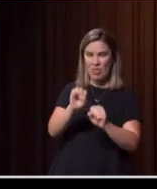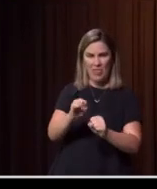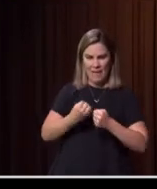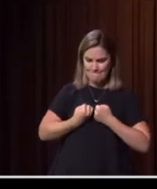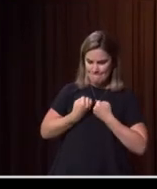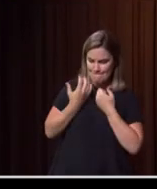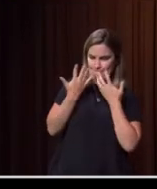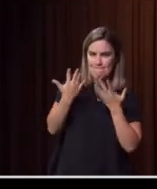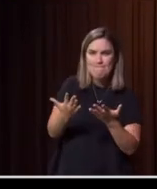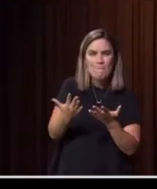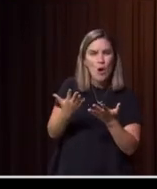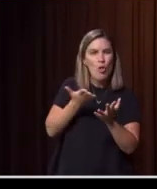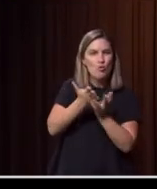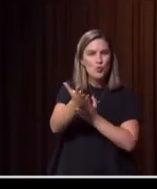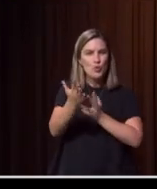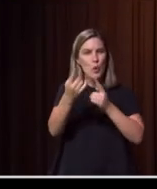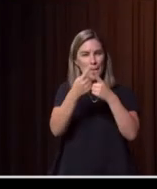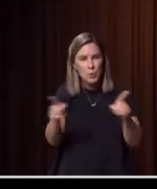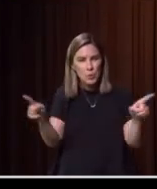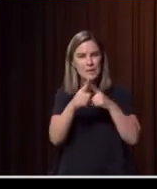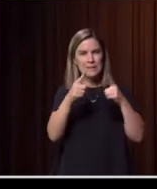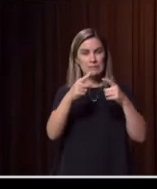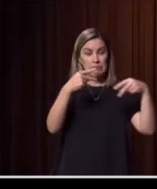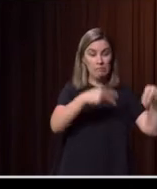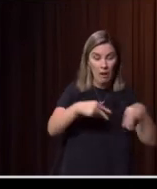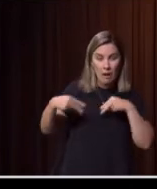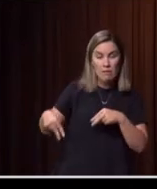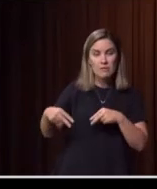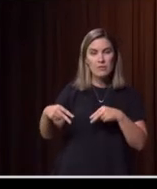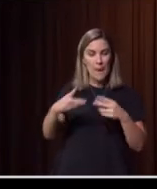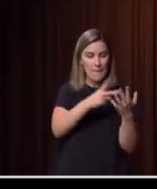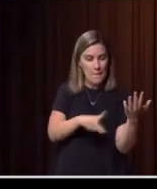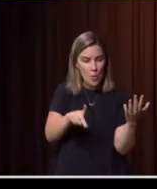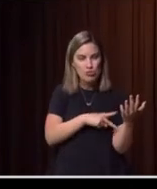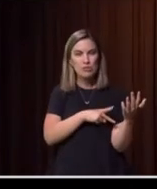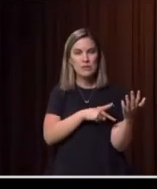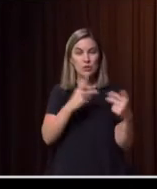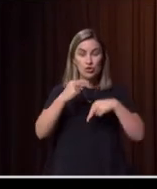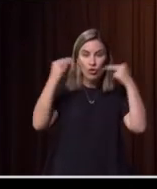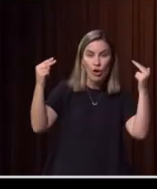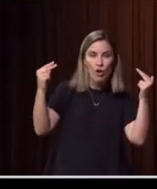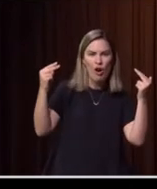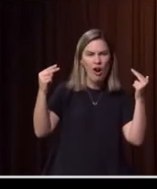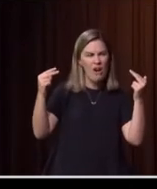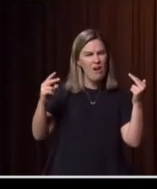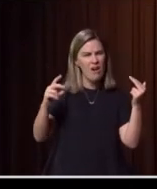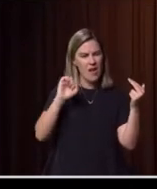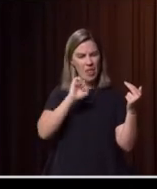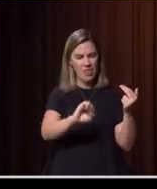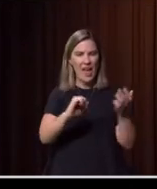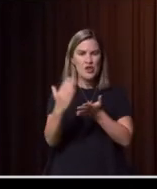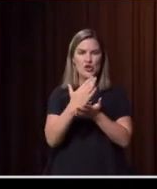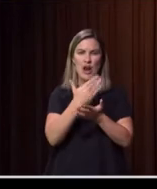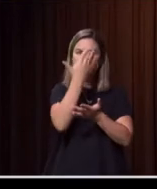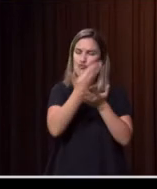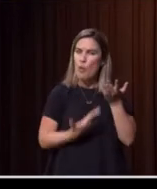poetry and song and, and actually telling the story, being able to give it that expression. There's been a